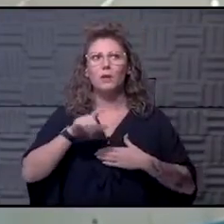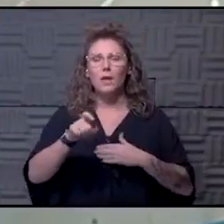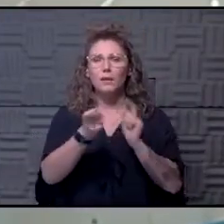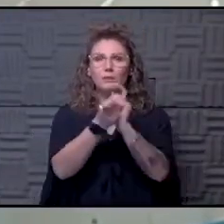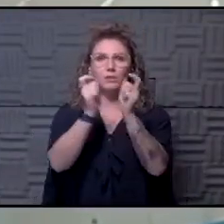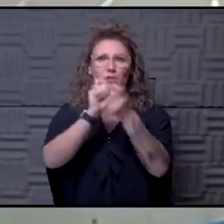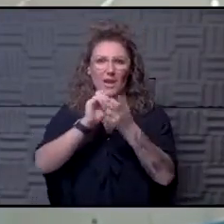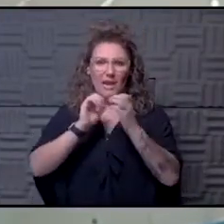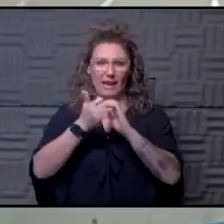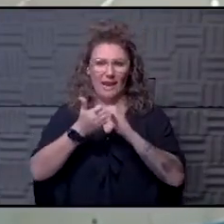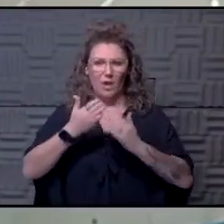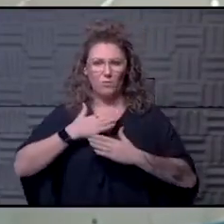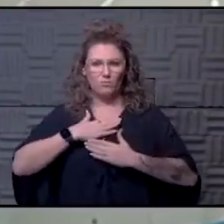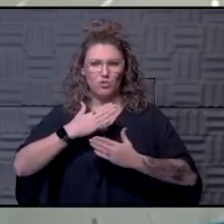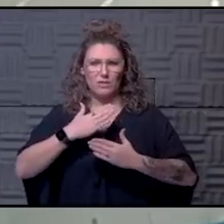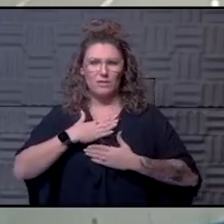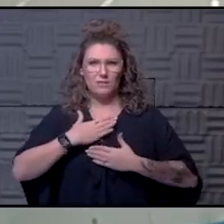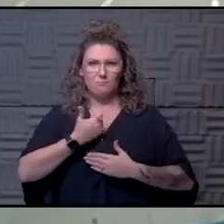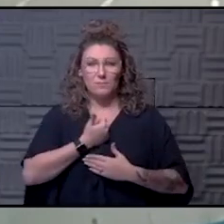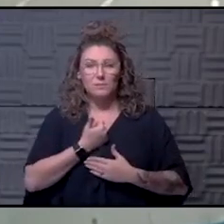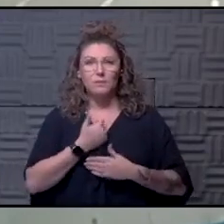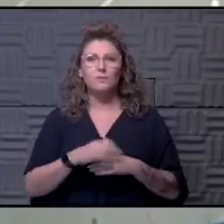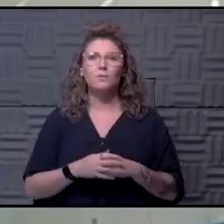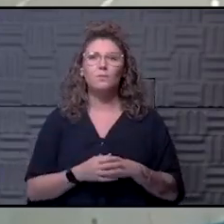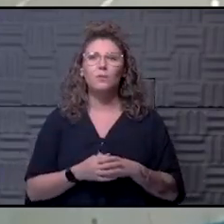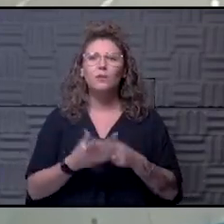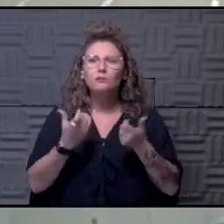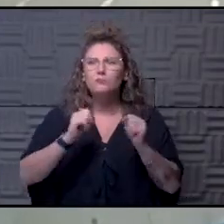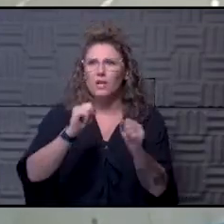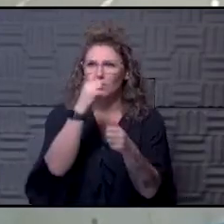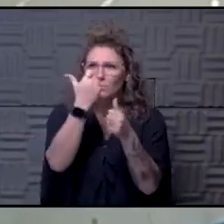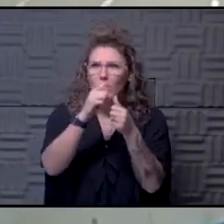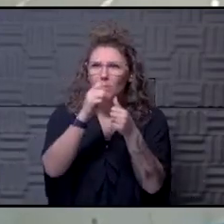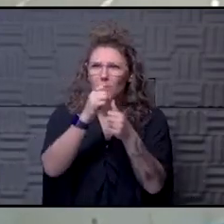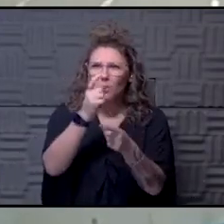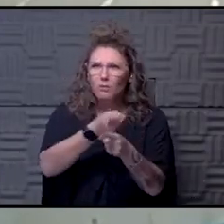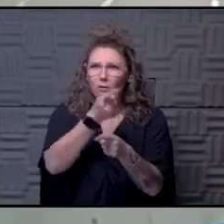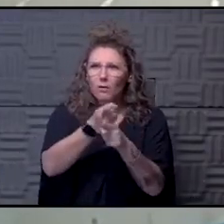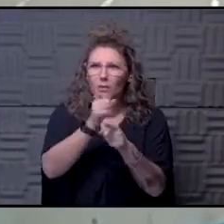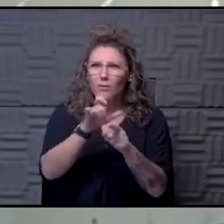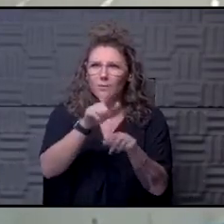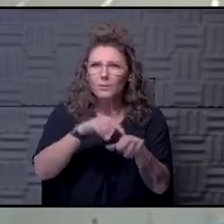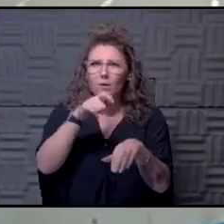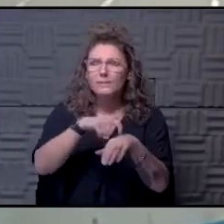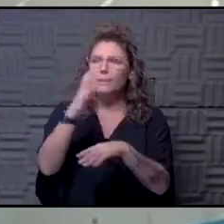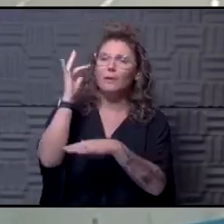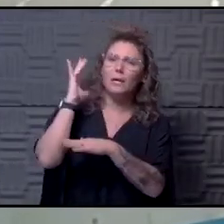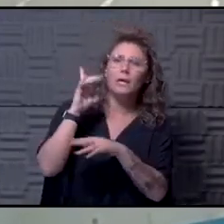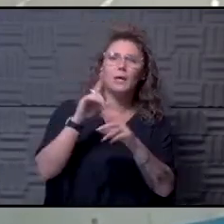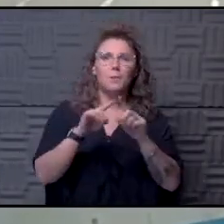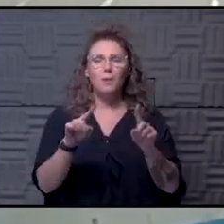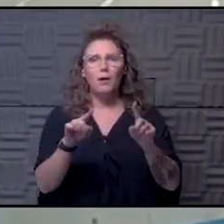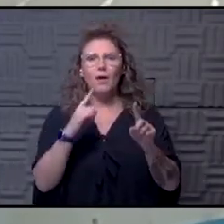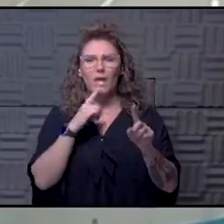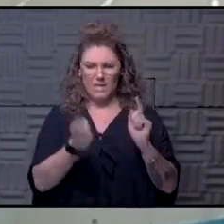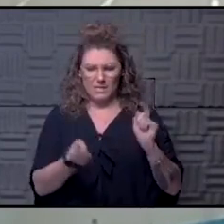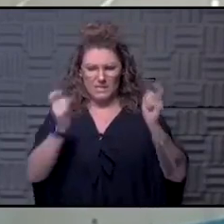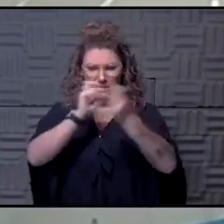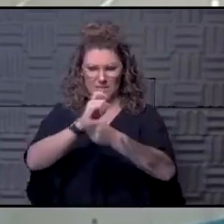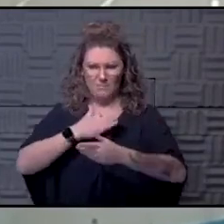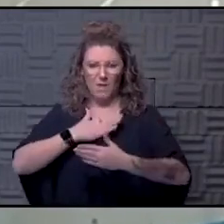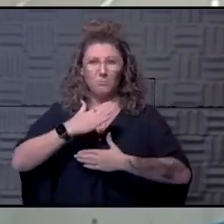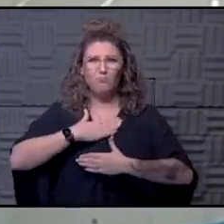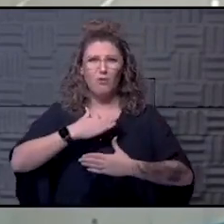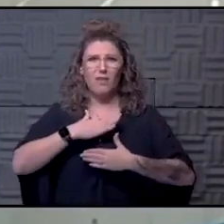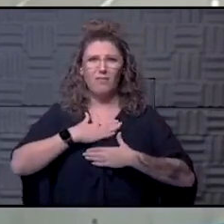on the way I was breathing. could, trying to remember correctly because it was a long time ago, but I think I switched from breathing in my